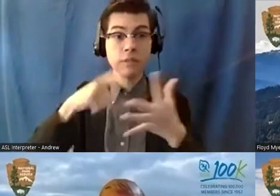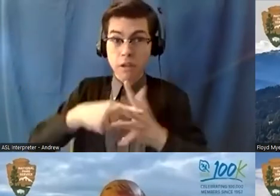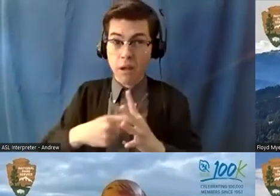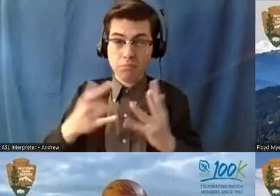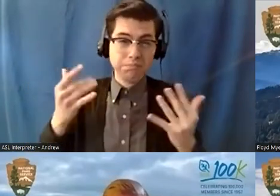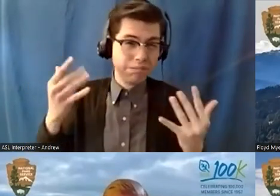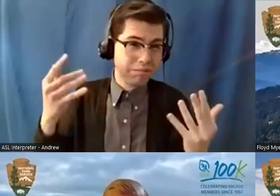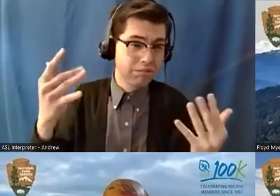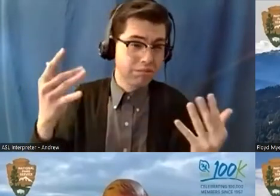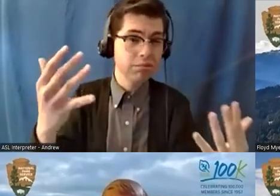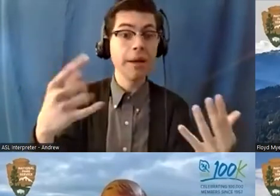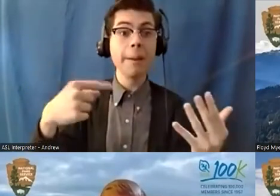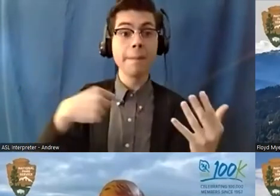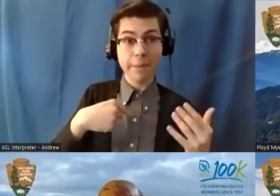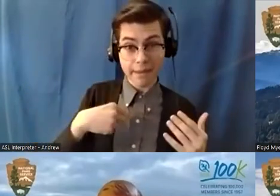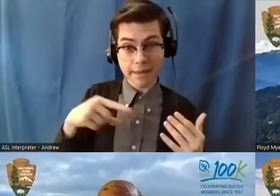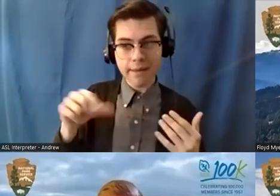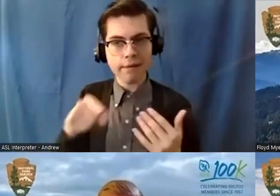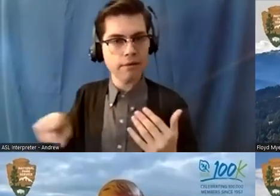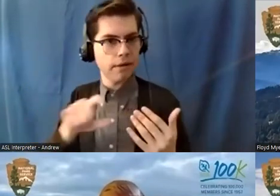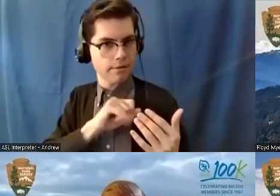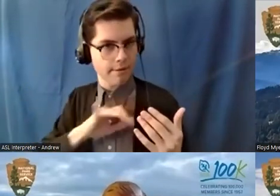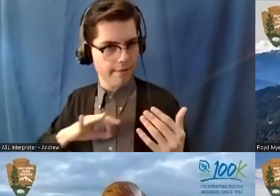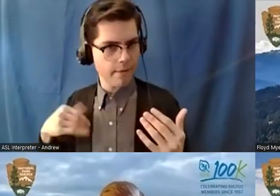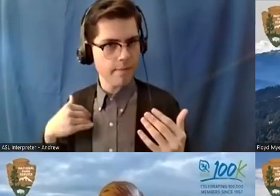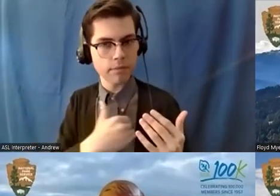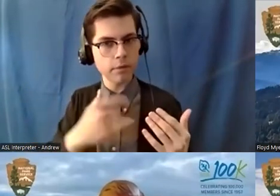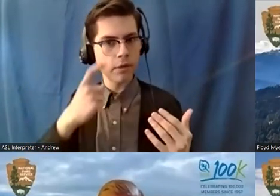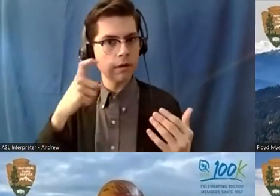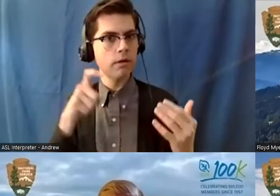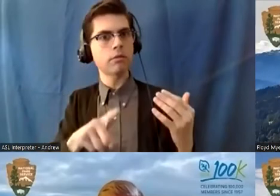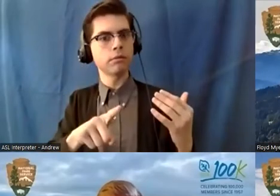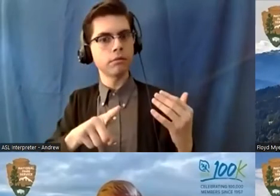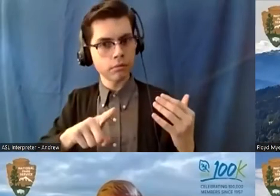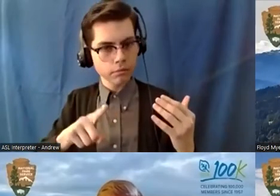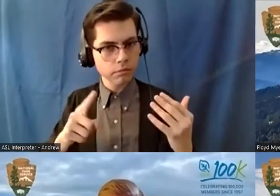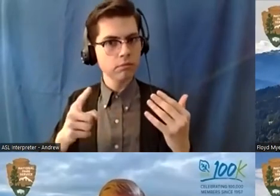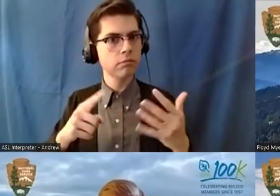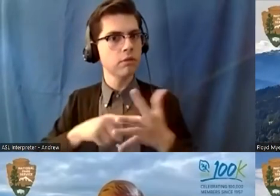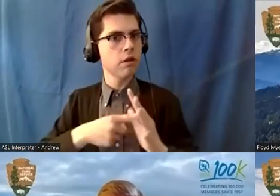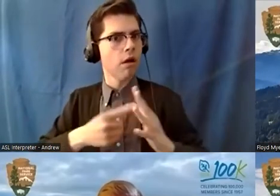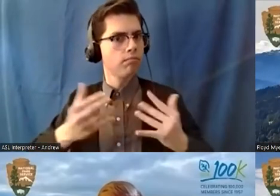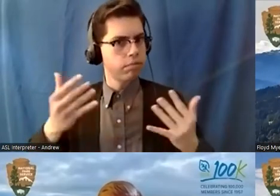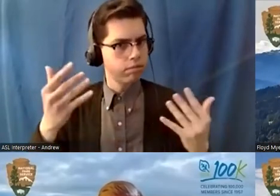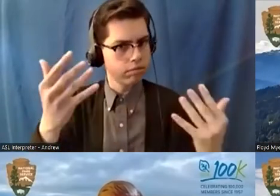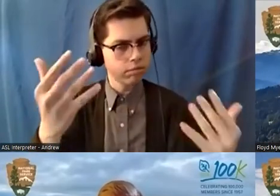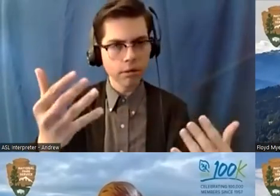of my crew members witnessed it start um known as the moose fire and we